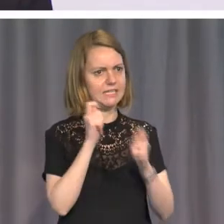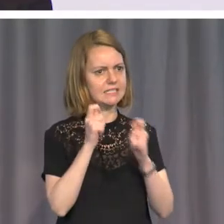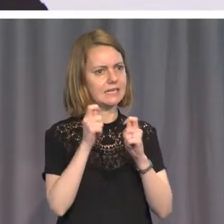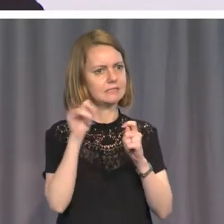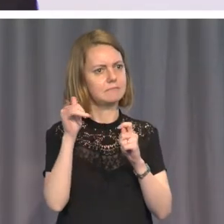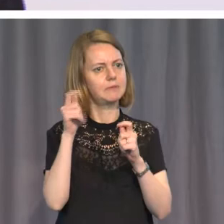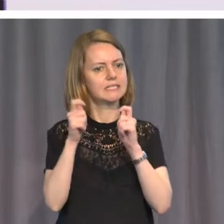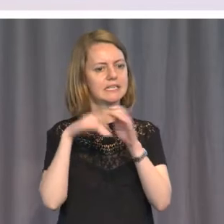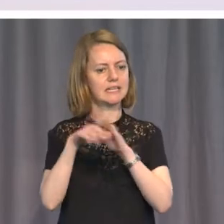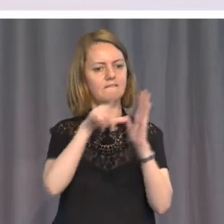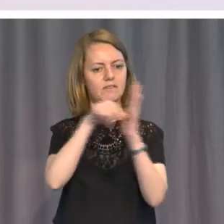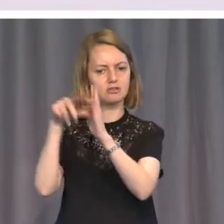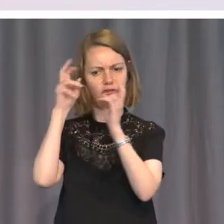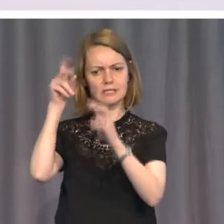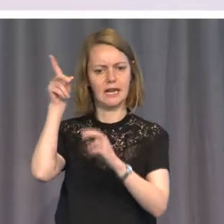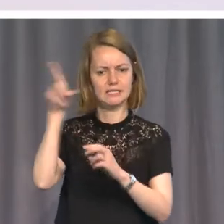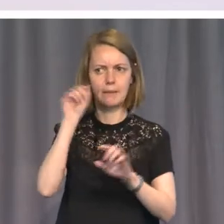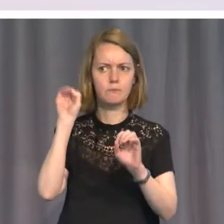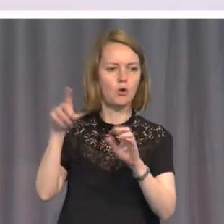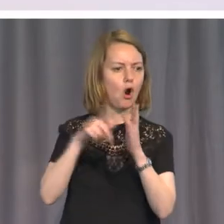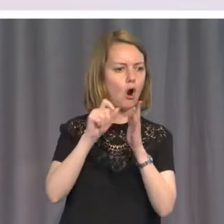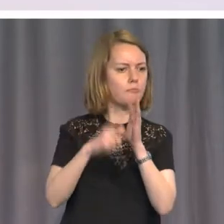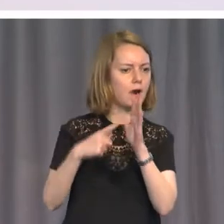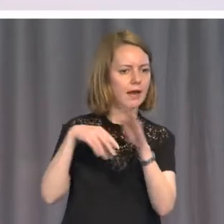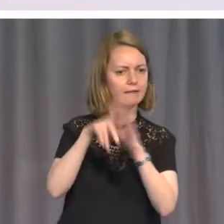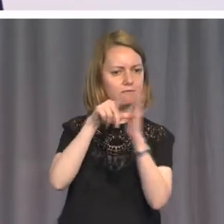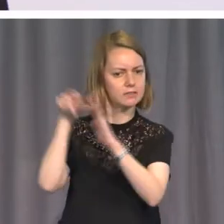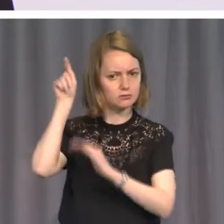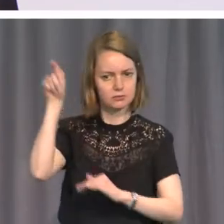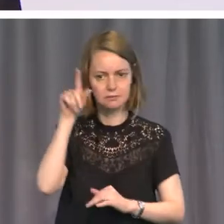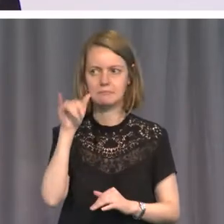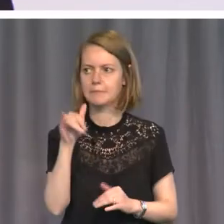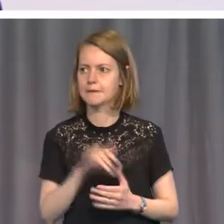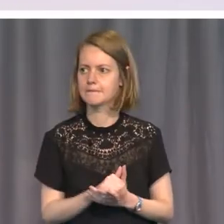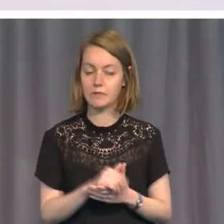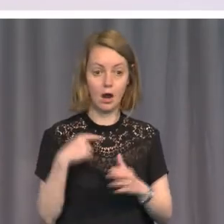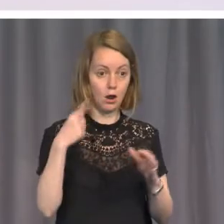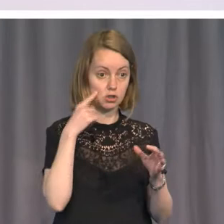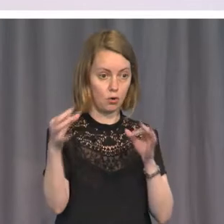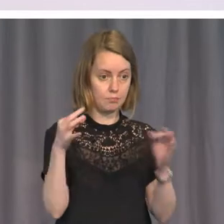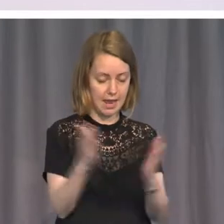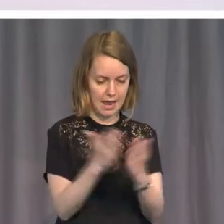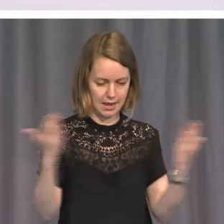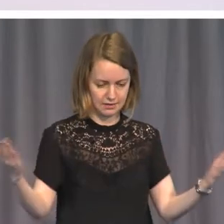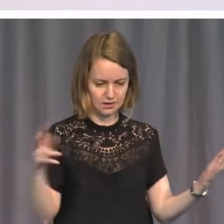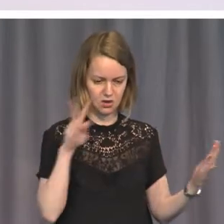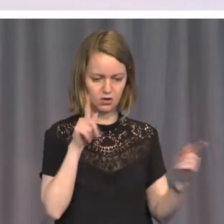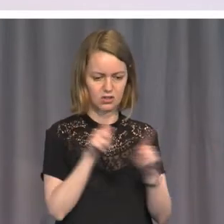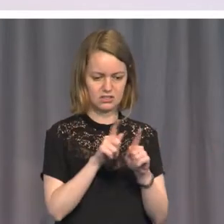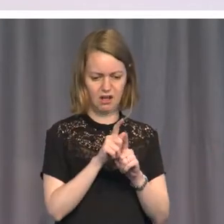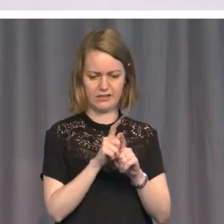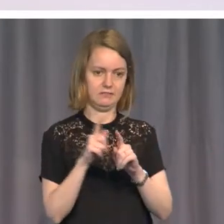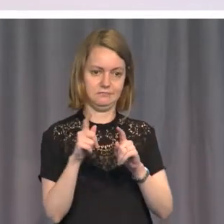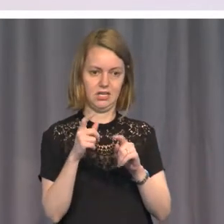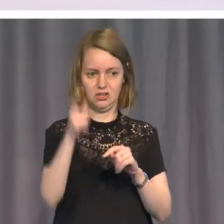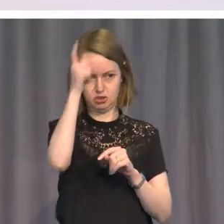Street Railway Station. The plans for the new station look rather like a concrete U-boat. But